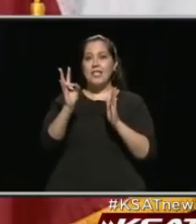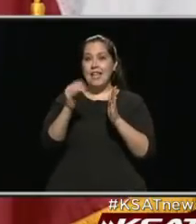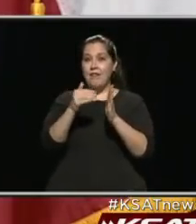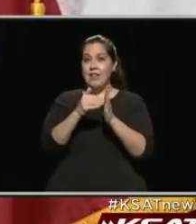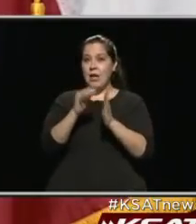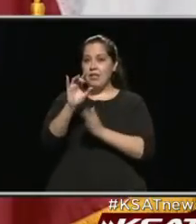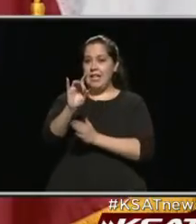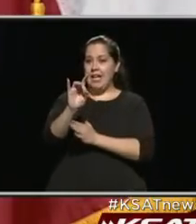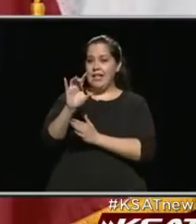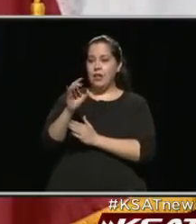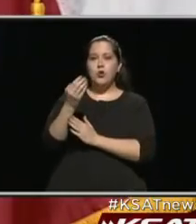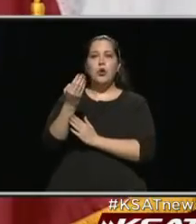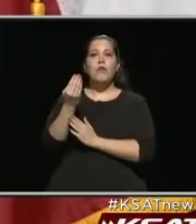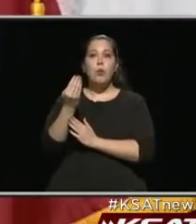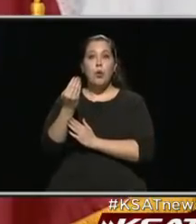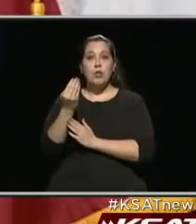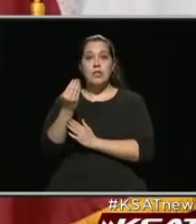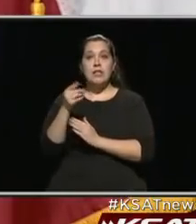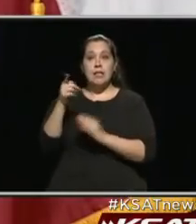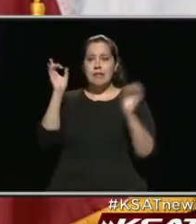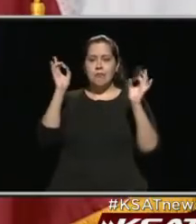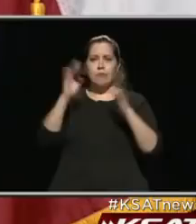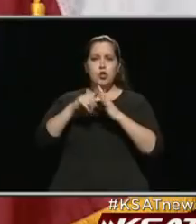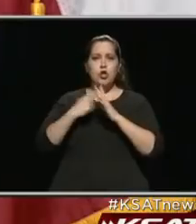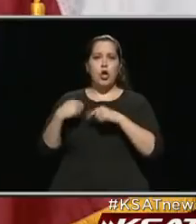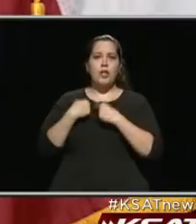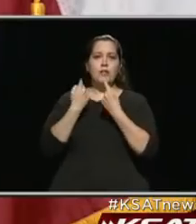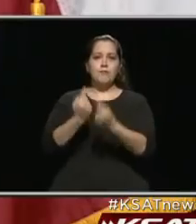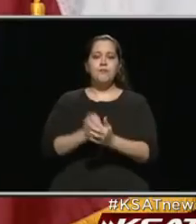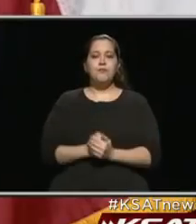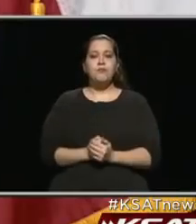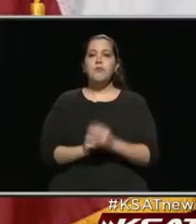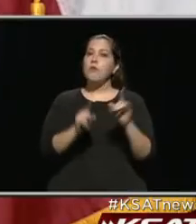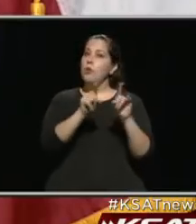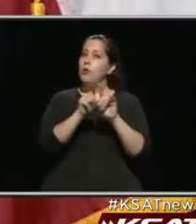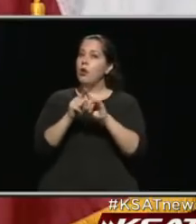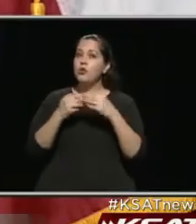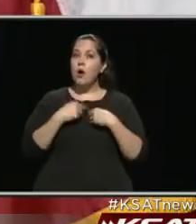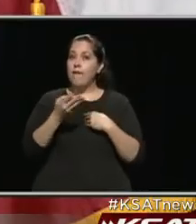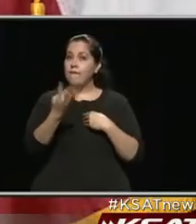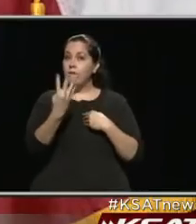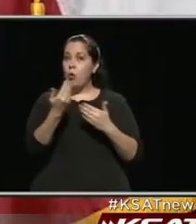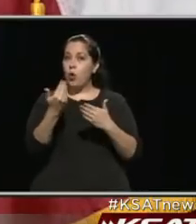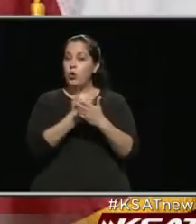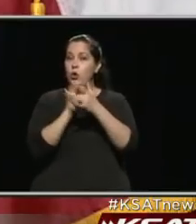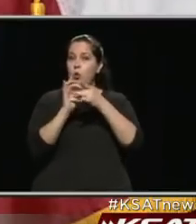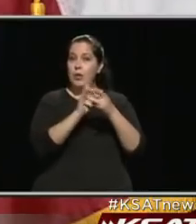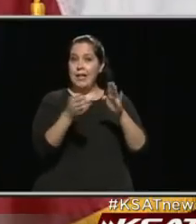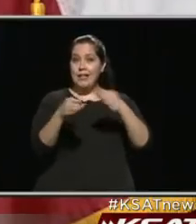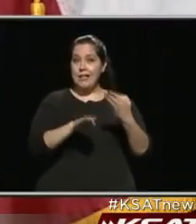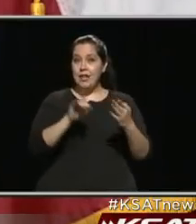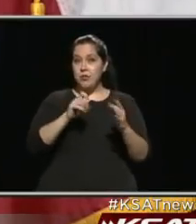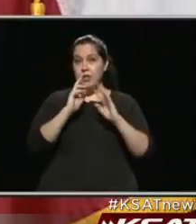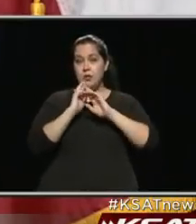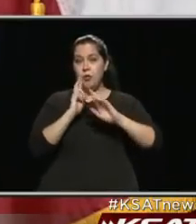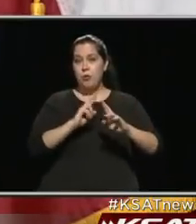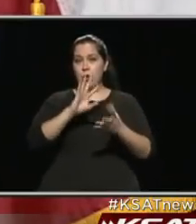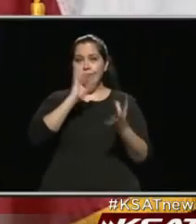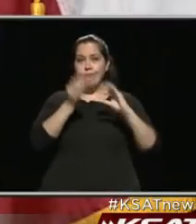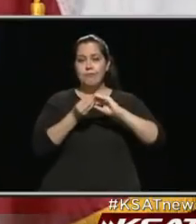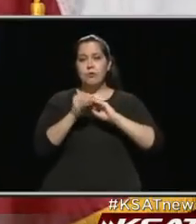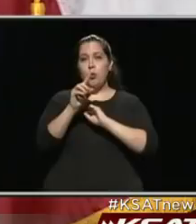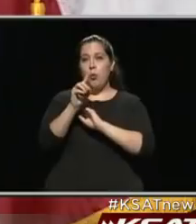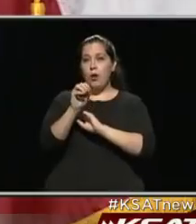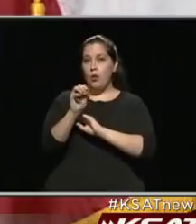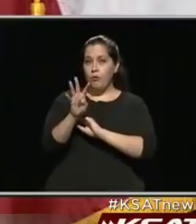,814 since this crisis began. We also have four new COVID-related deaths to report, bringing our total to